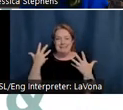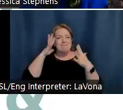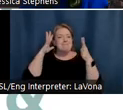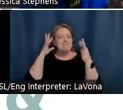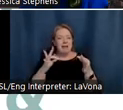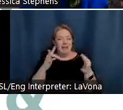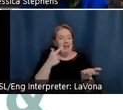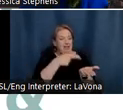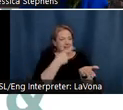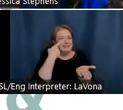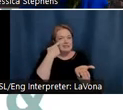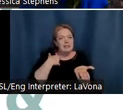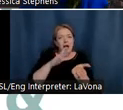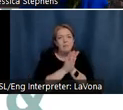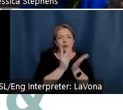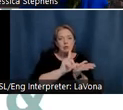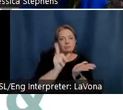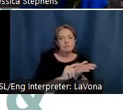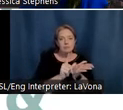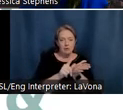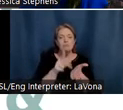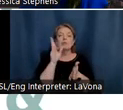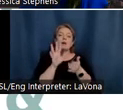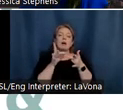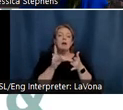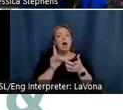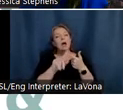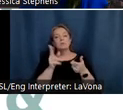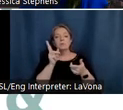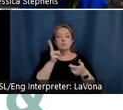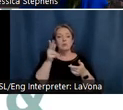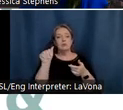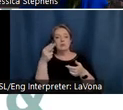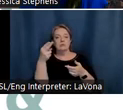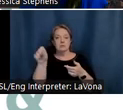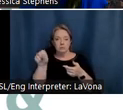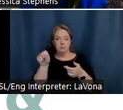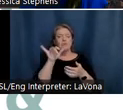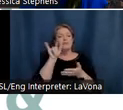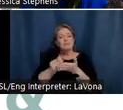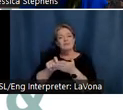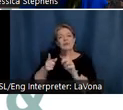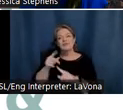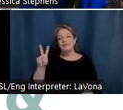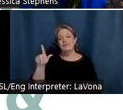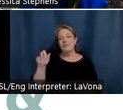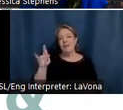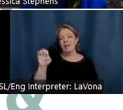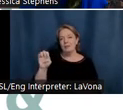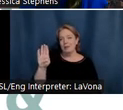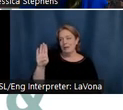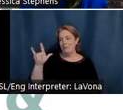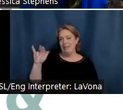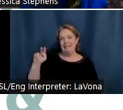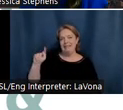published Guide to Historic Artist Homes and Studios, written by Valerie Blint, the director of HAWS. And with a desire to dig deeper into these